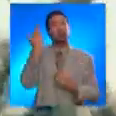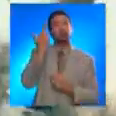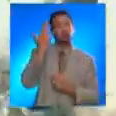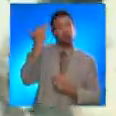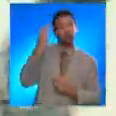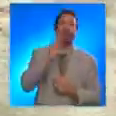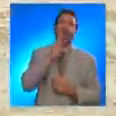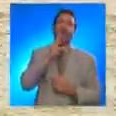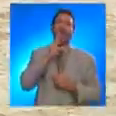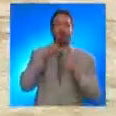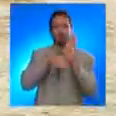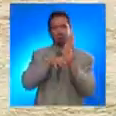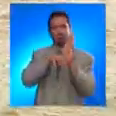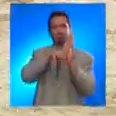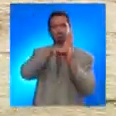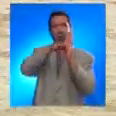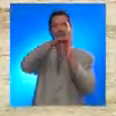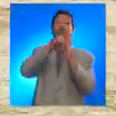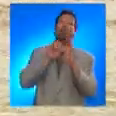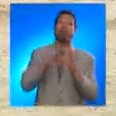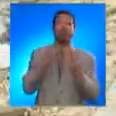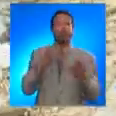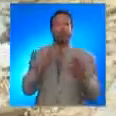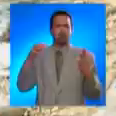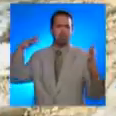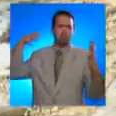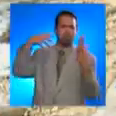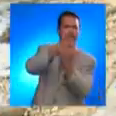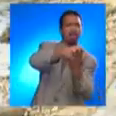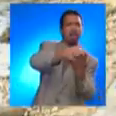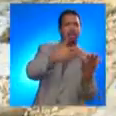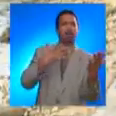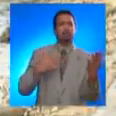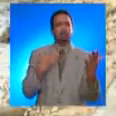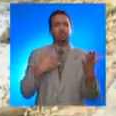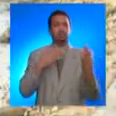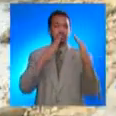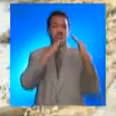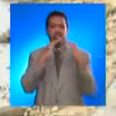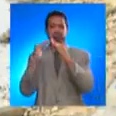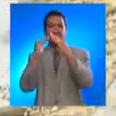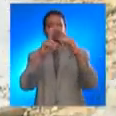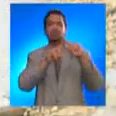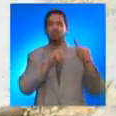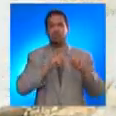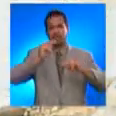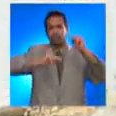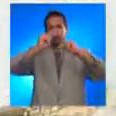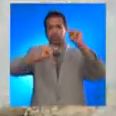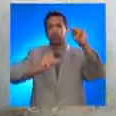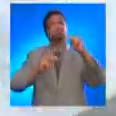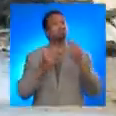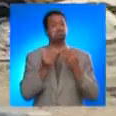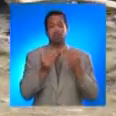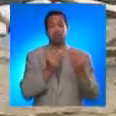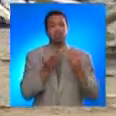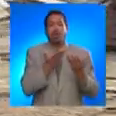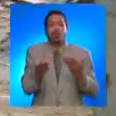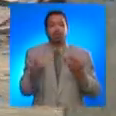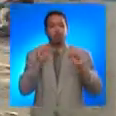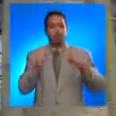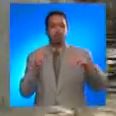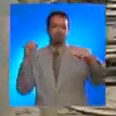damage to property can be caused by the flooding, the forceful impact of water, as well as debris on structures